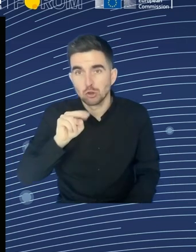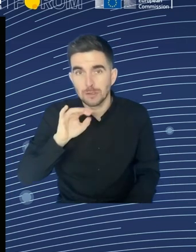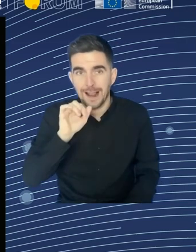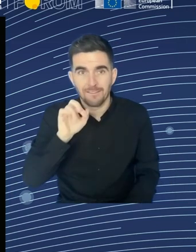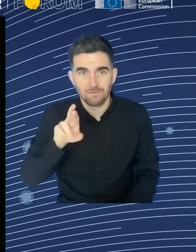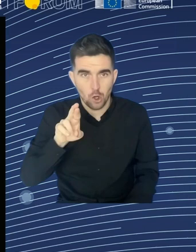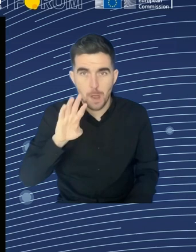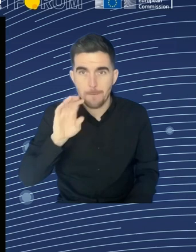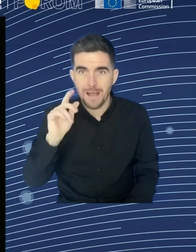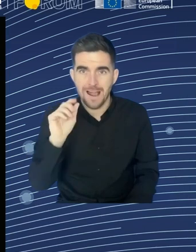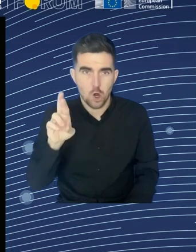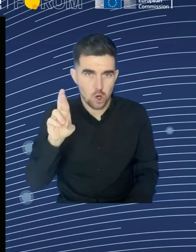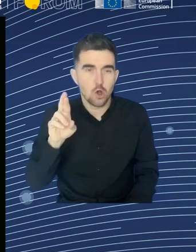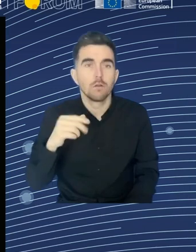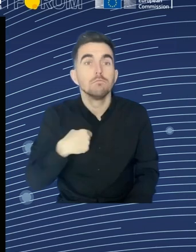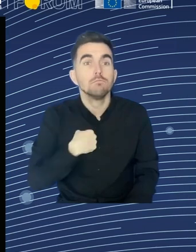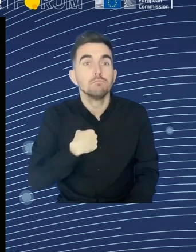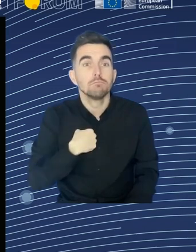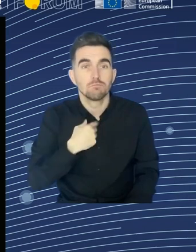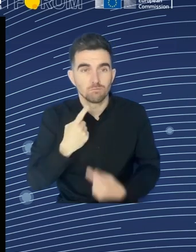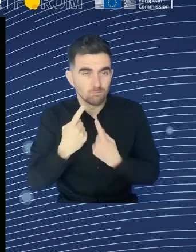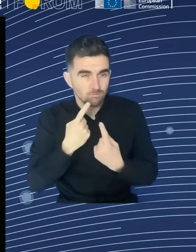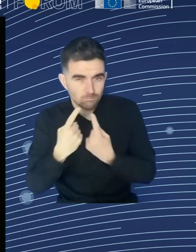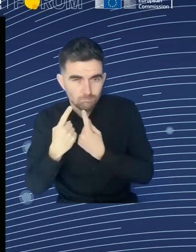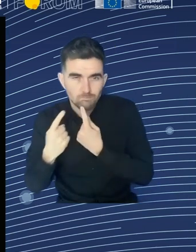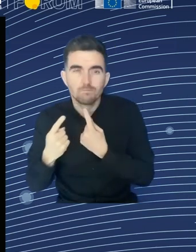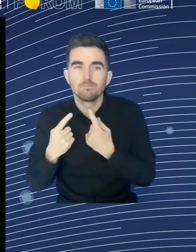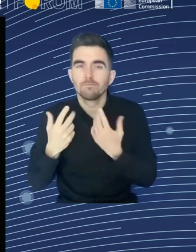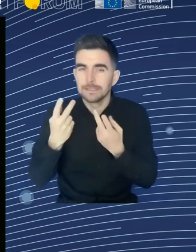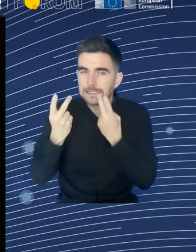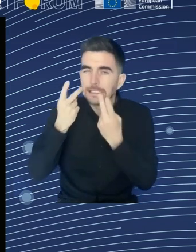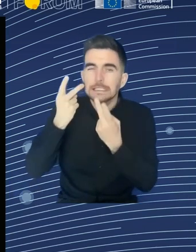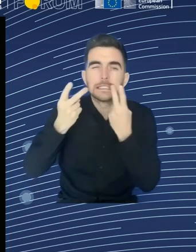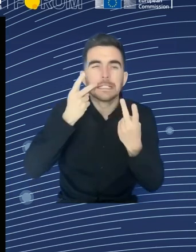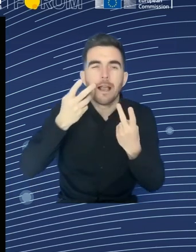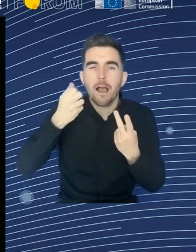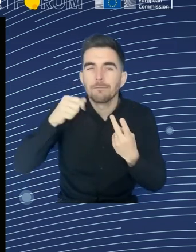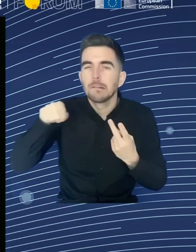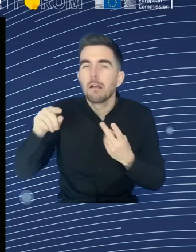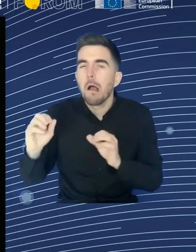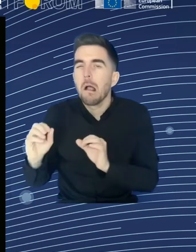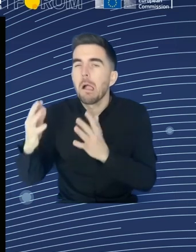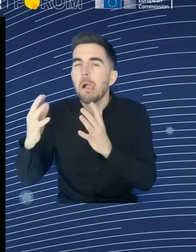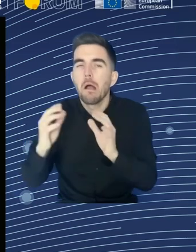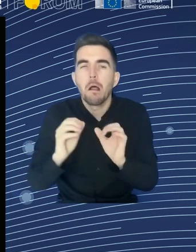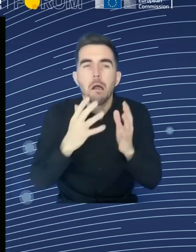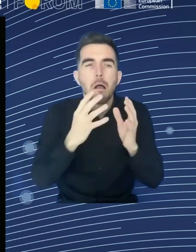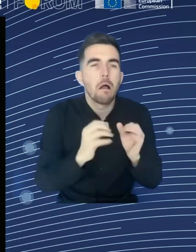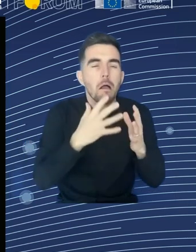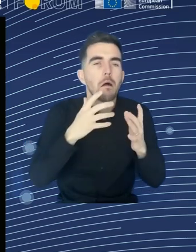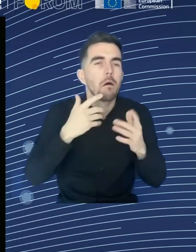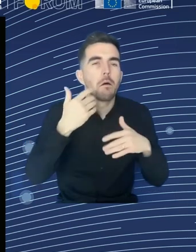is expected to shrink from 64% in 2019 to 56% in 2070. And every year,